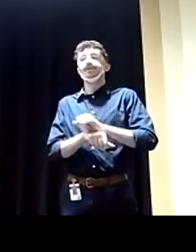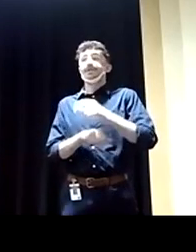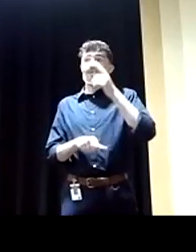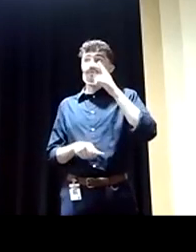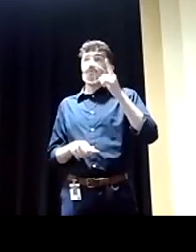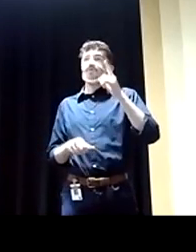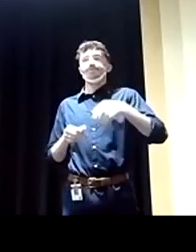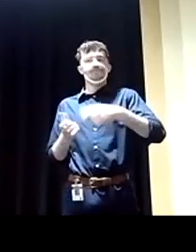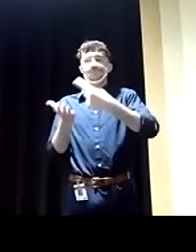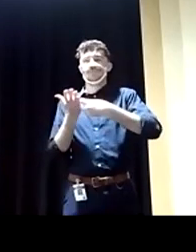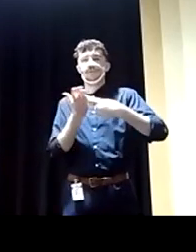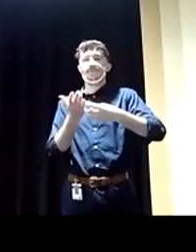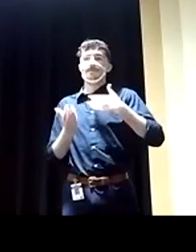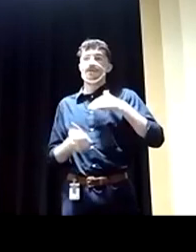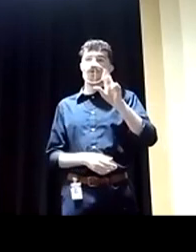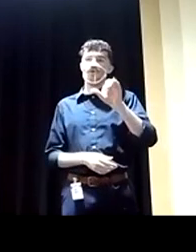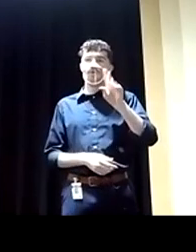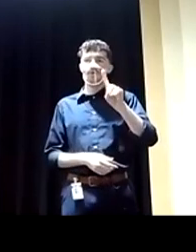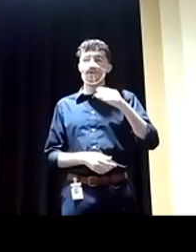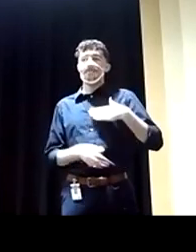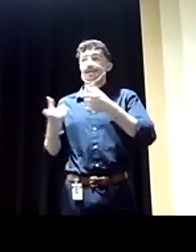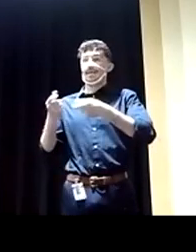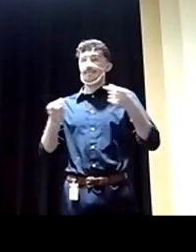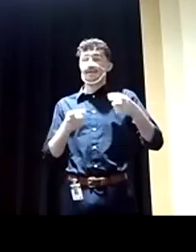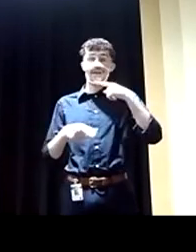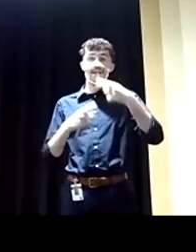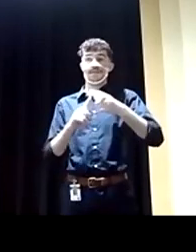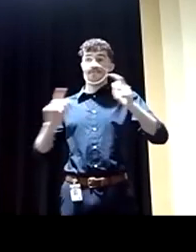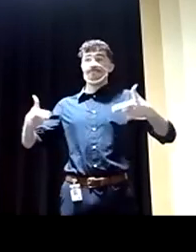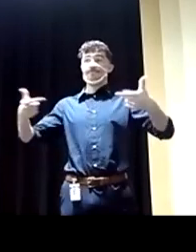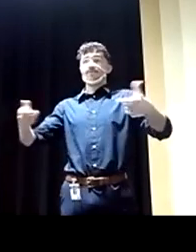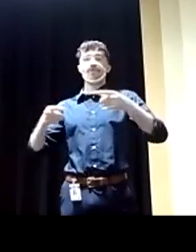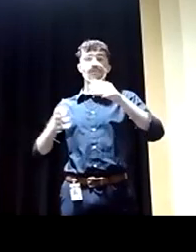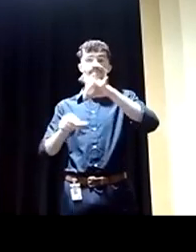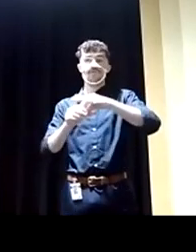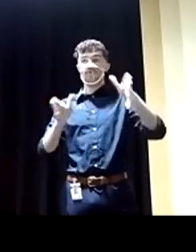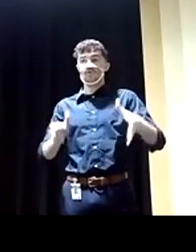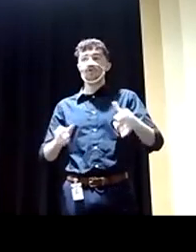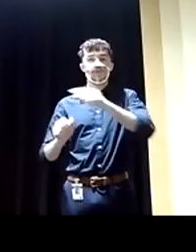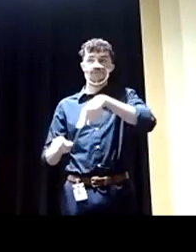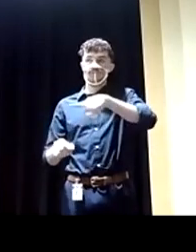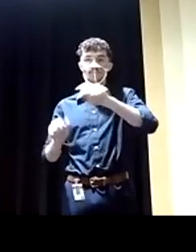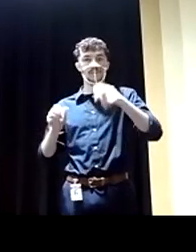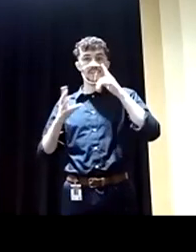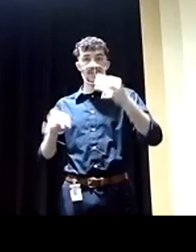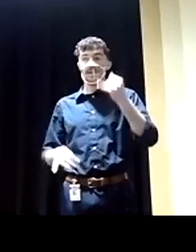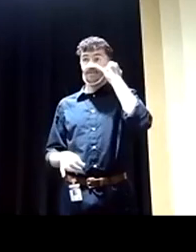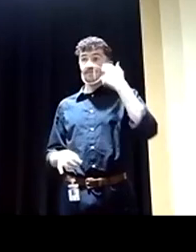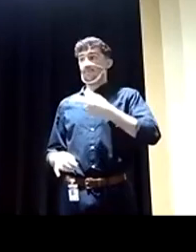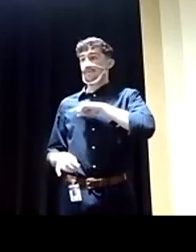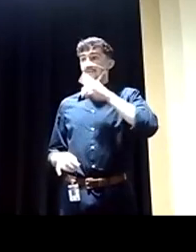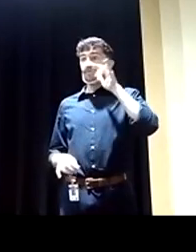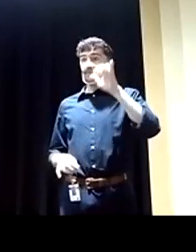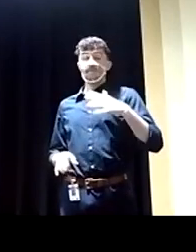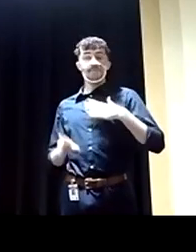talk about our record, talk about our campaign, and let you, the voters, decide who the most qualified is. And from my